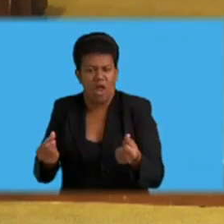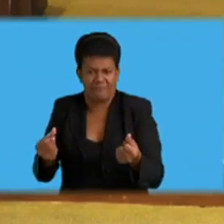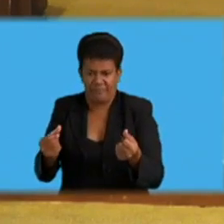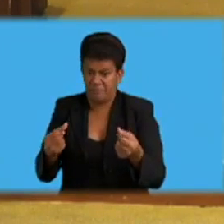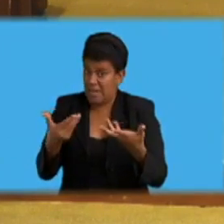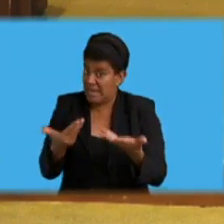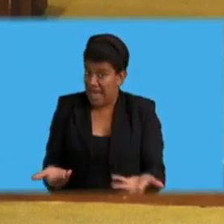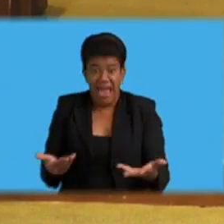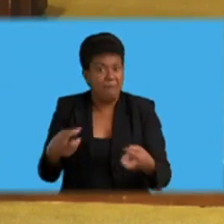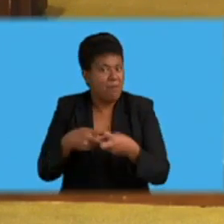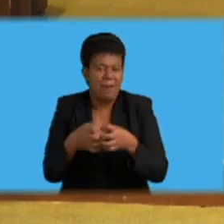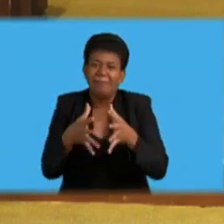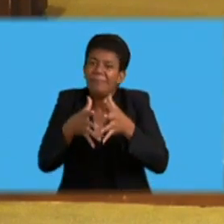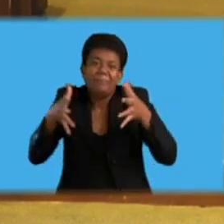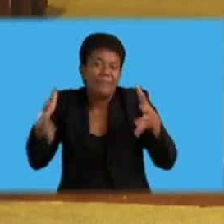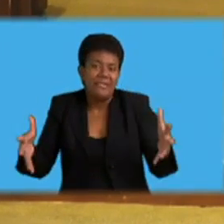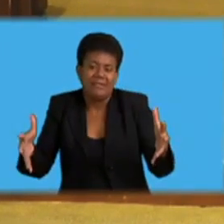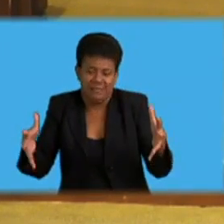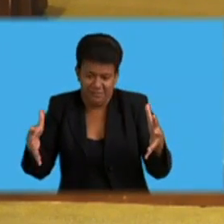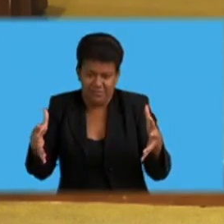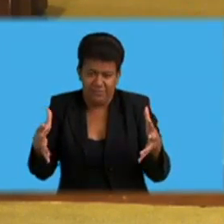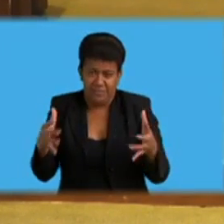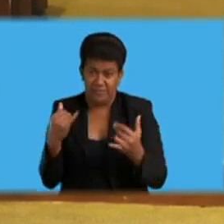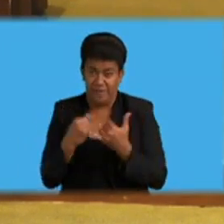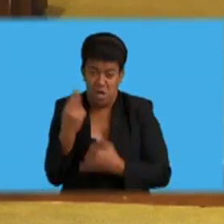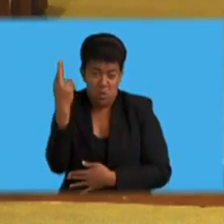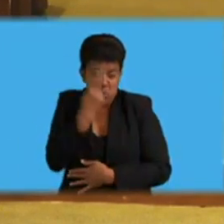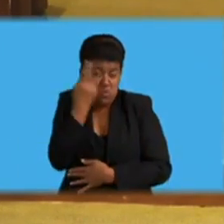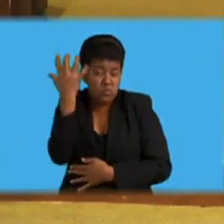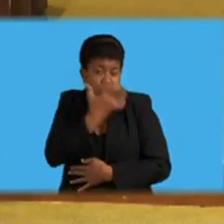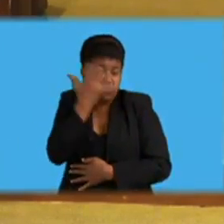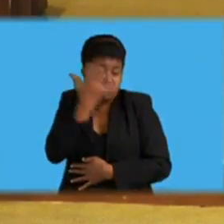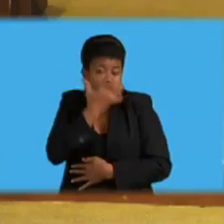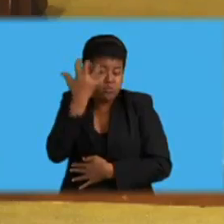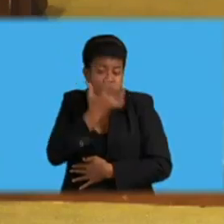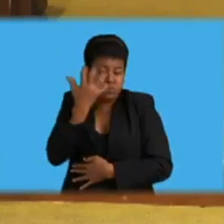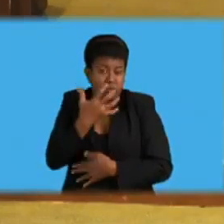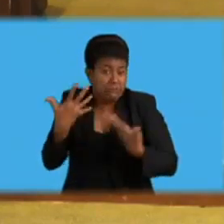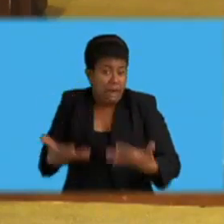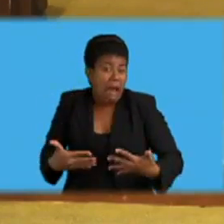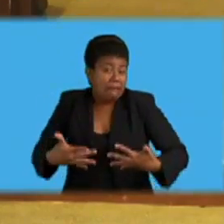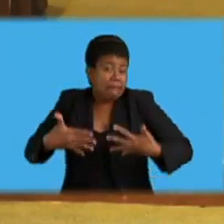the statistics are deeply worrying as well. Thank you, Deputy Speaker. Thank you, a wonderful member.